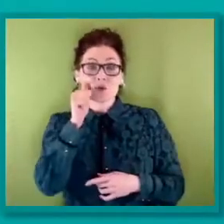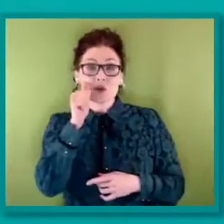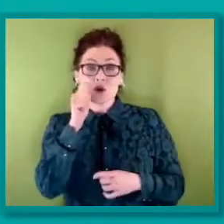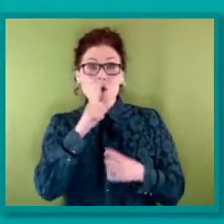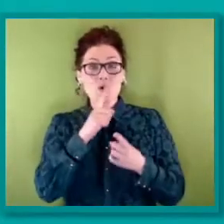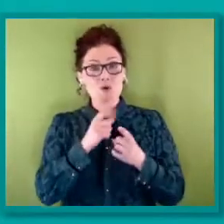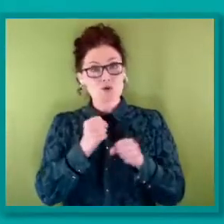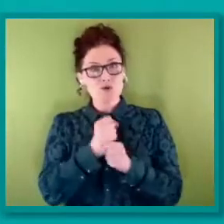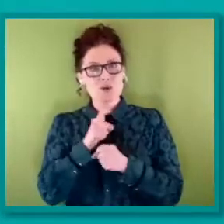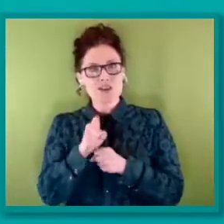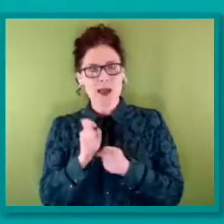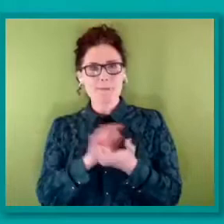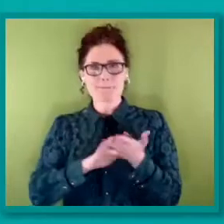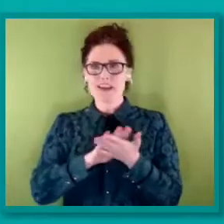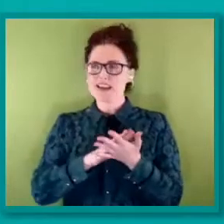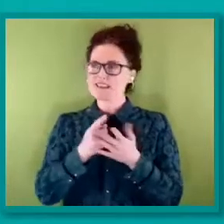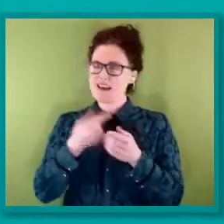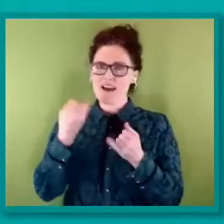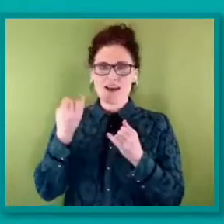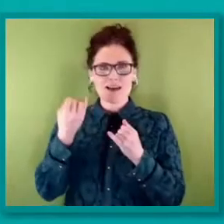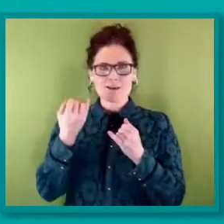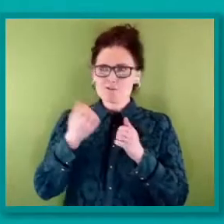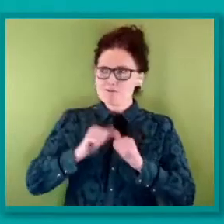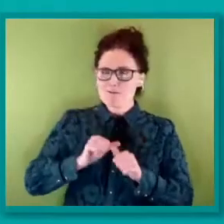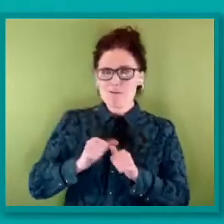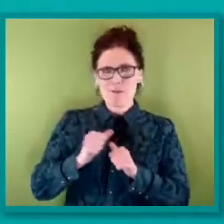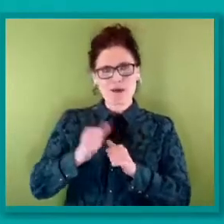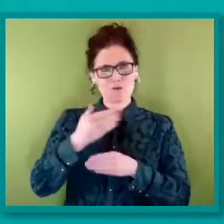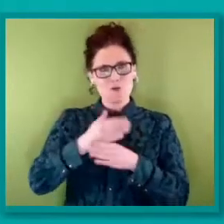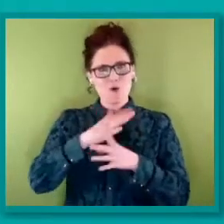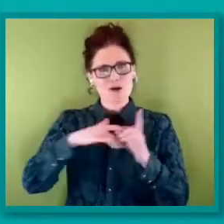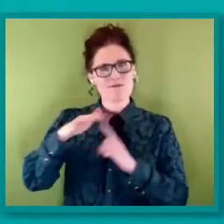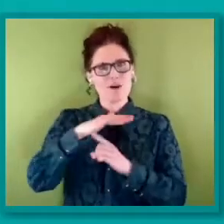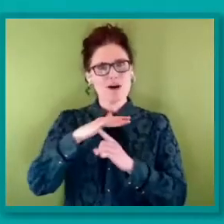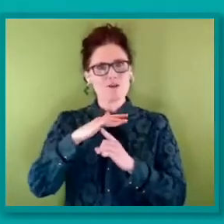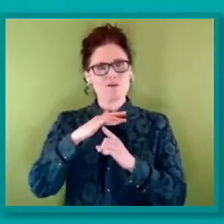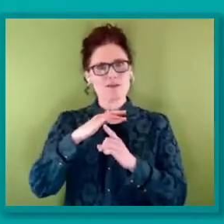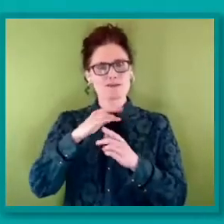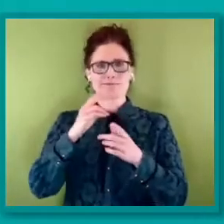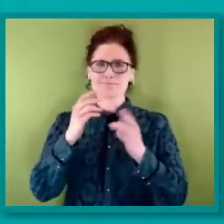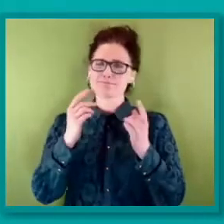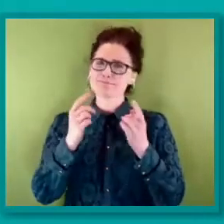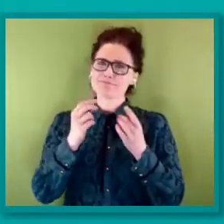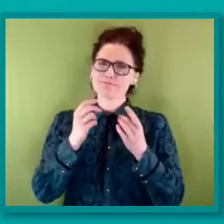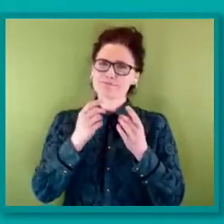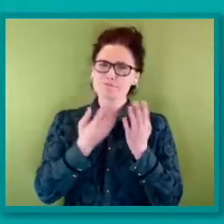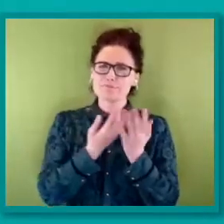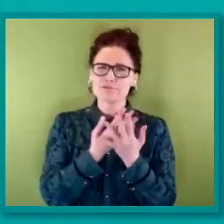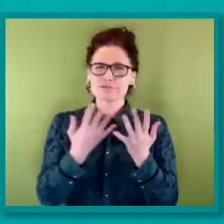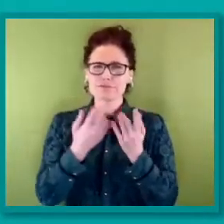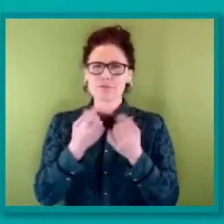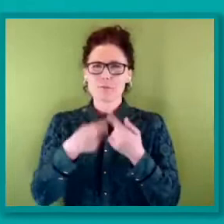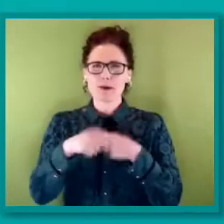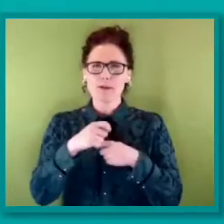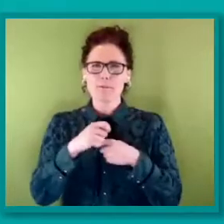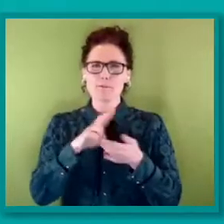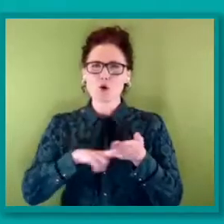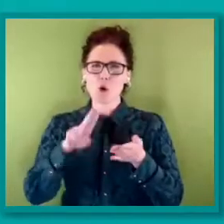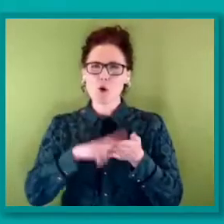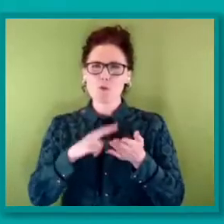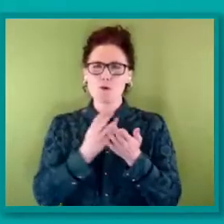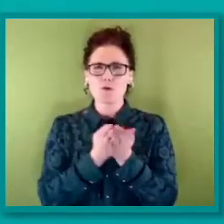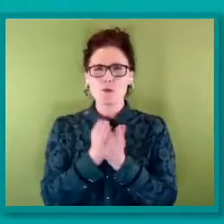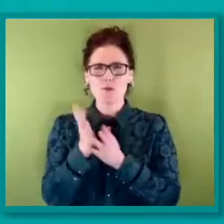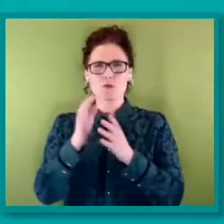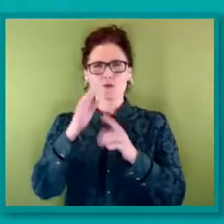and shift cultural norms across society. I really believe that the union movement and stonewall shares a vision of an equitable,